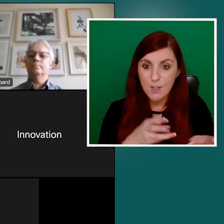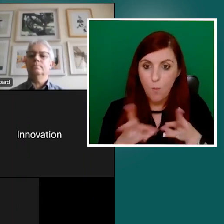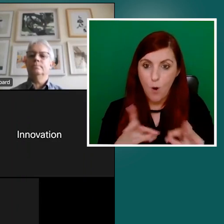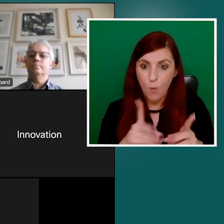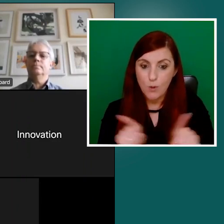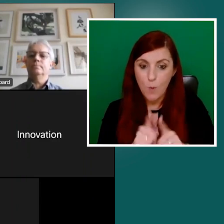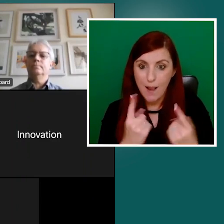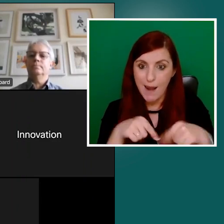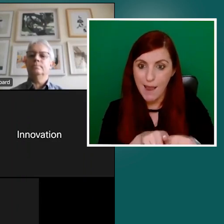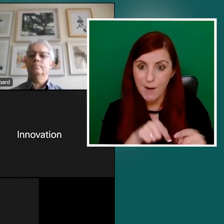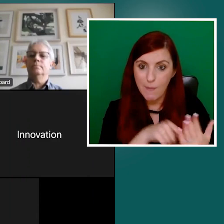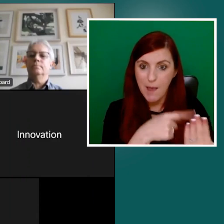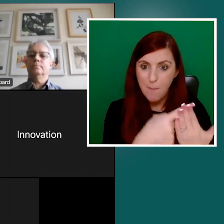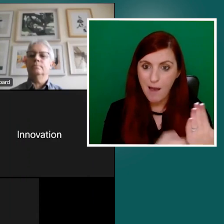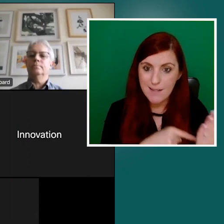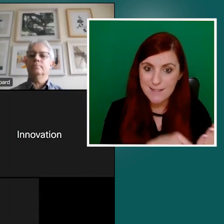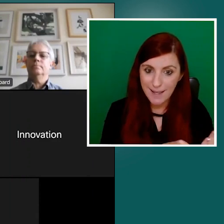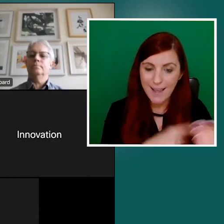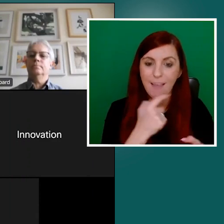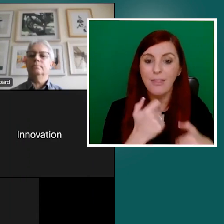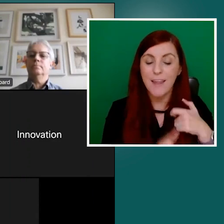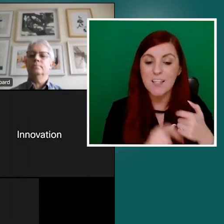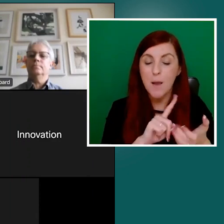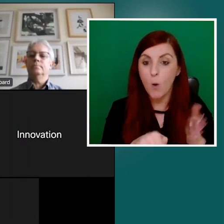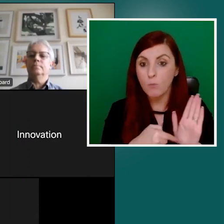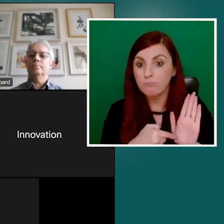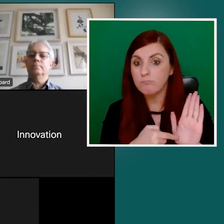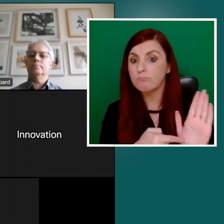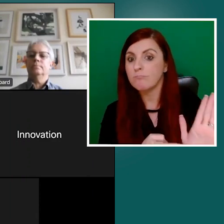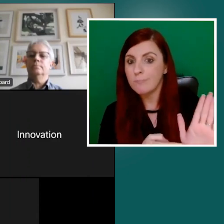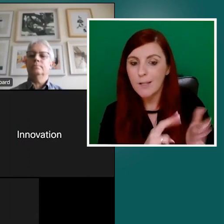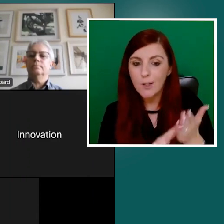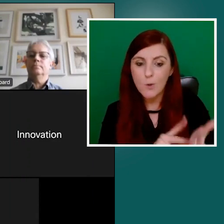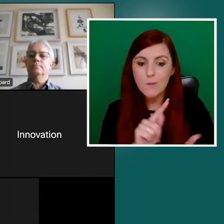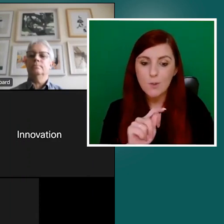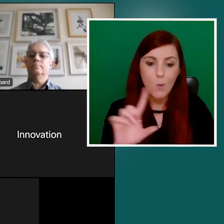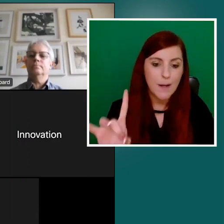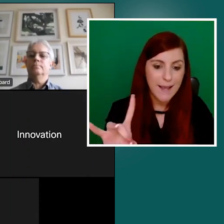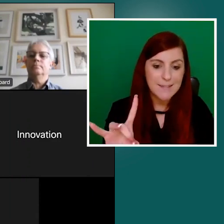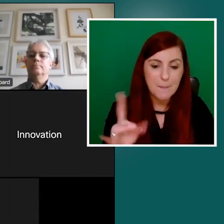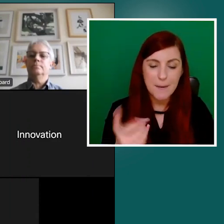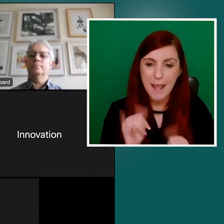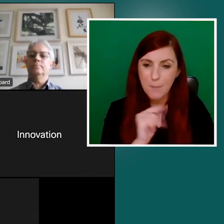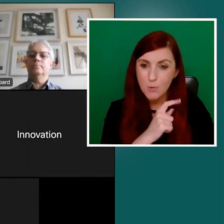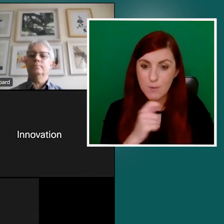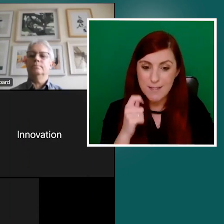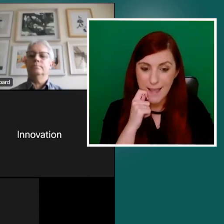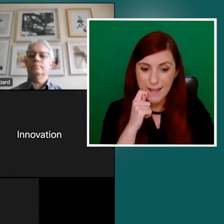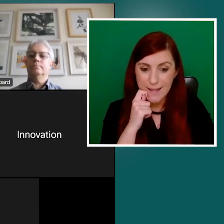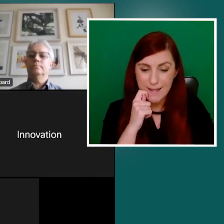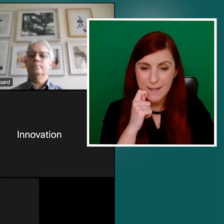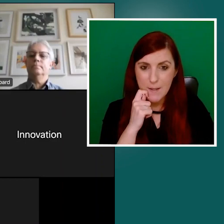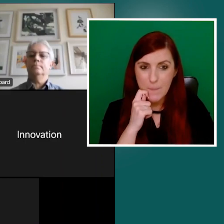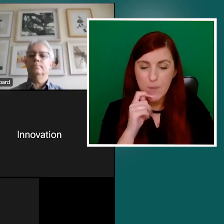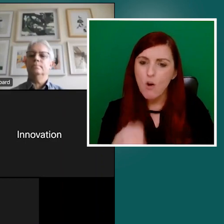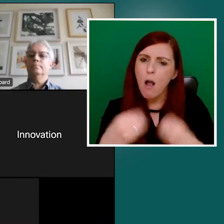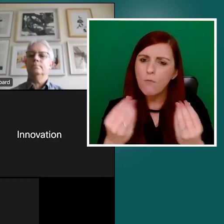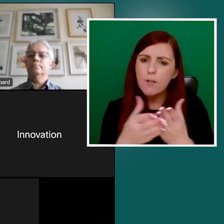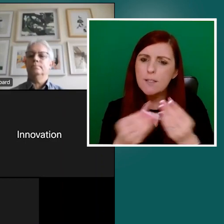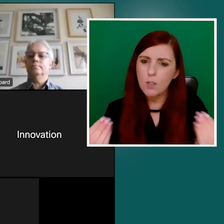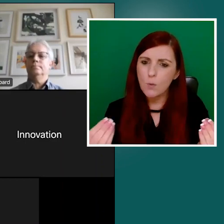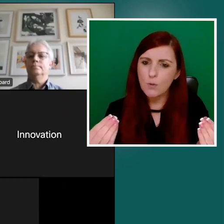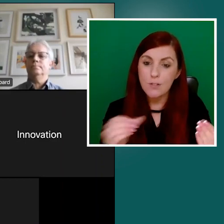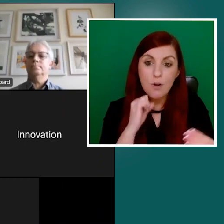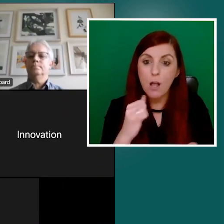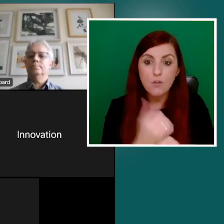the toolkit and, and coming with, um, solutions and, and really practical actions that, um, you know, let's